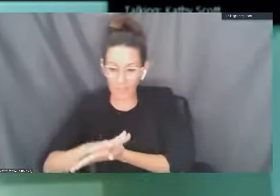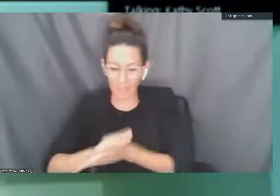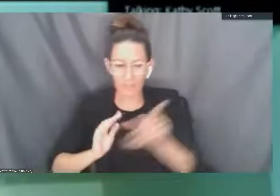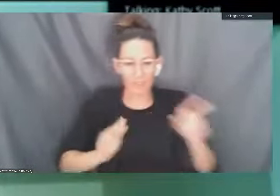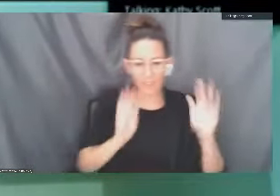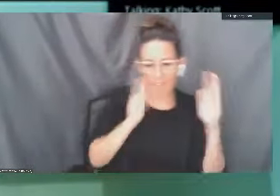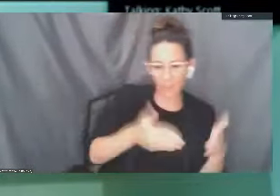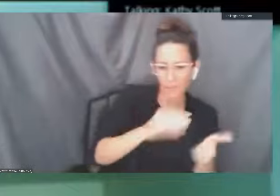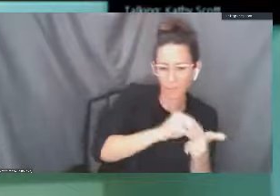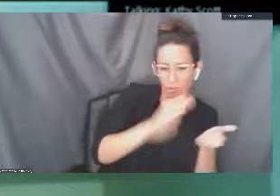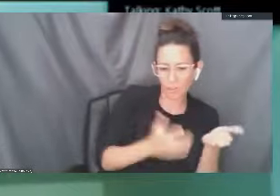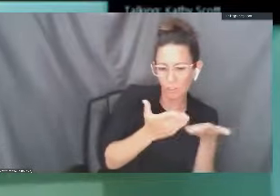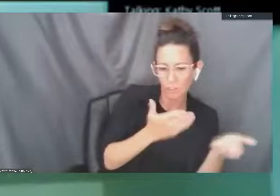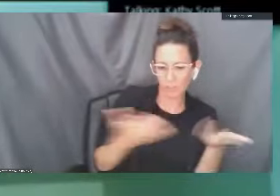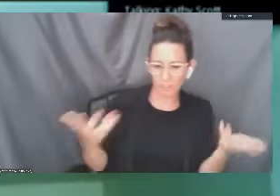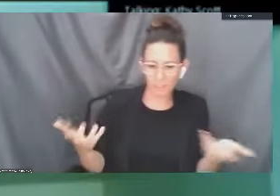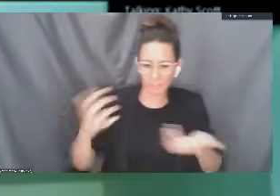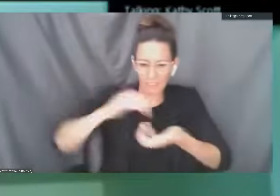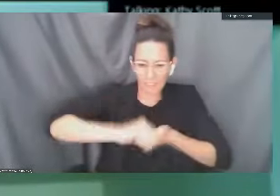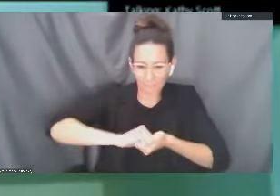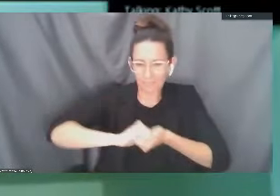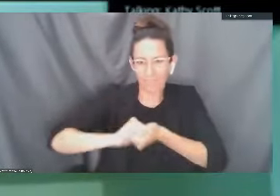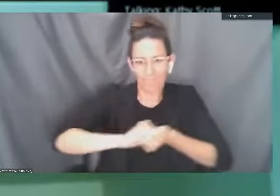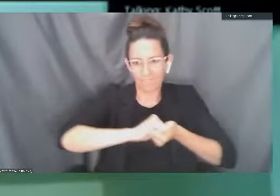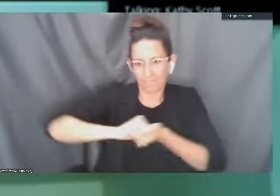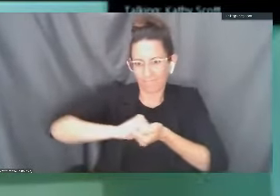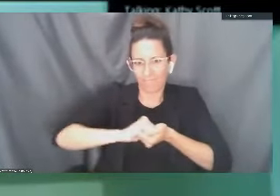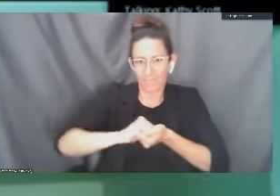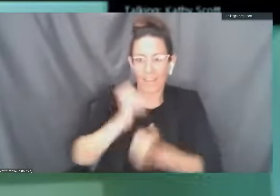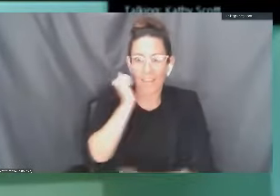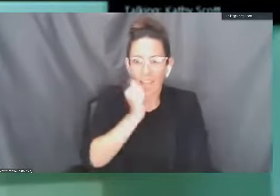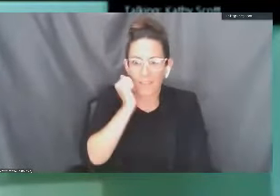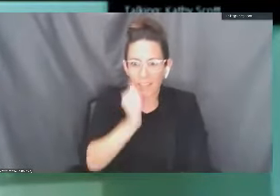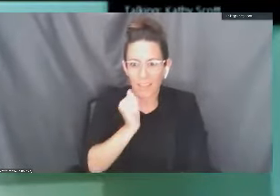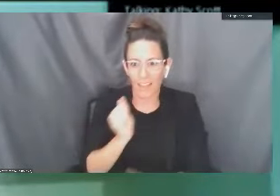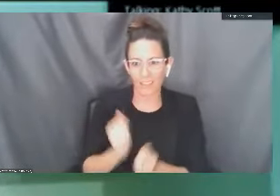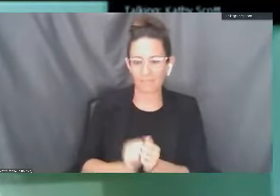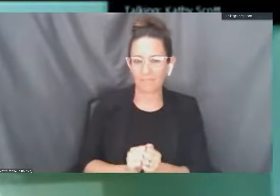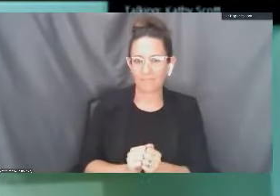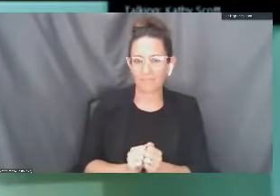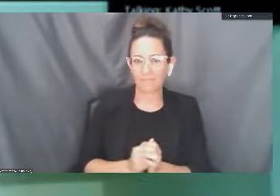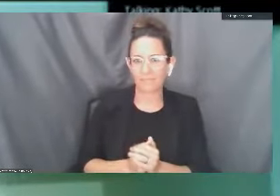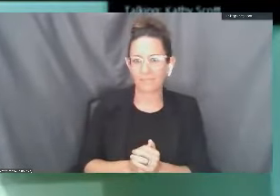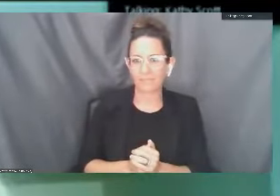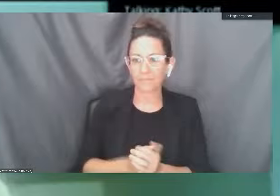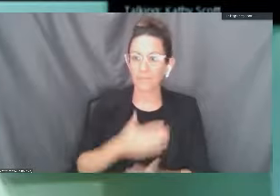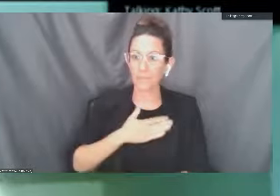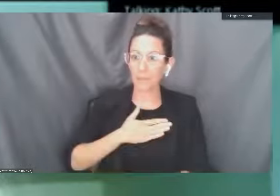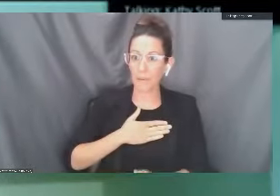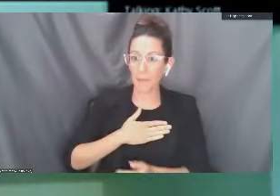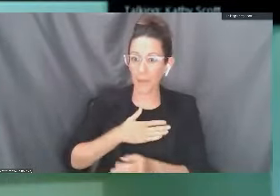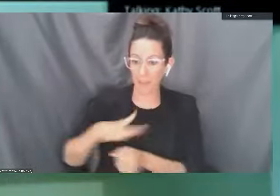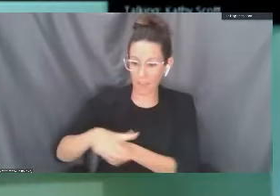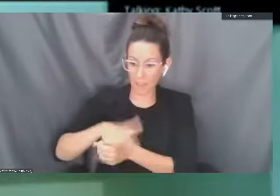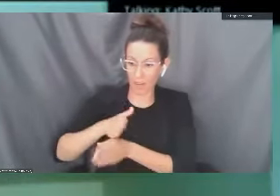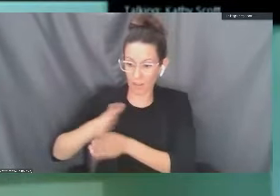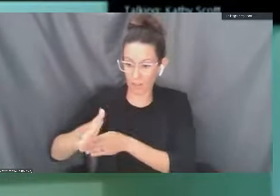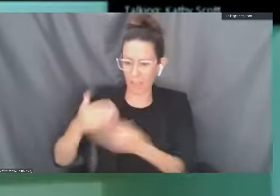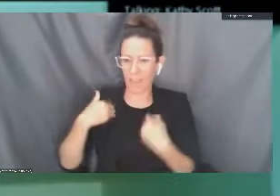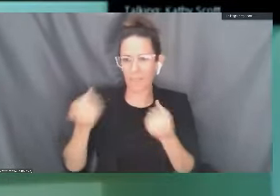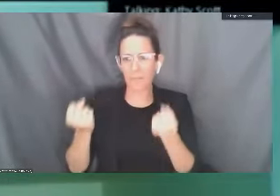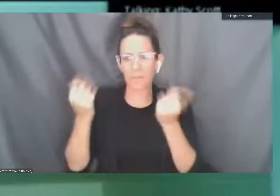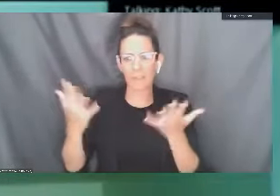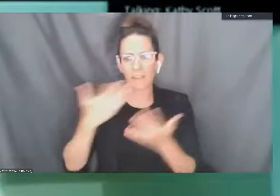student services side and we collaborate on a daily basis. So in my area, though, I have amazing